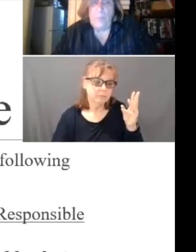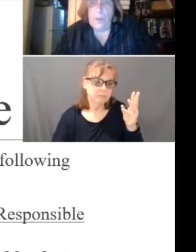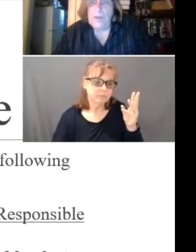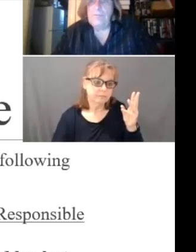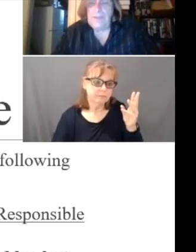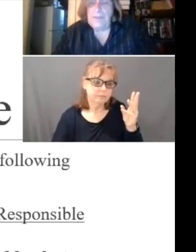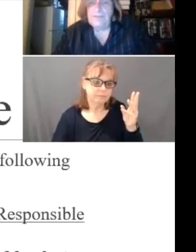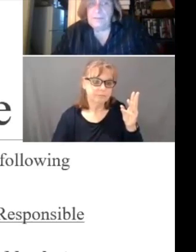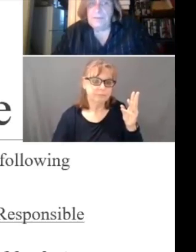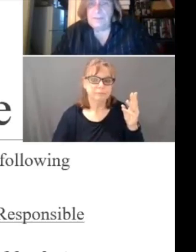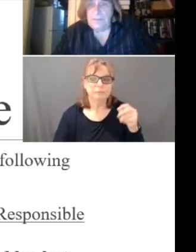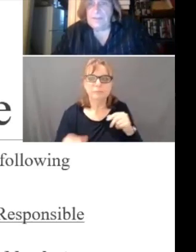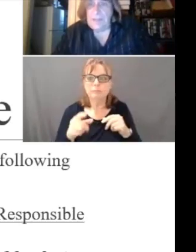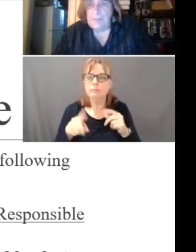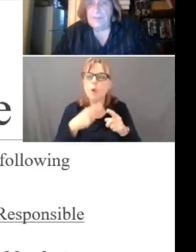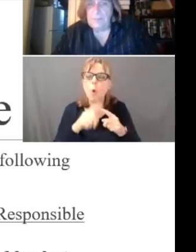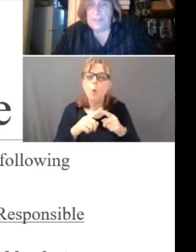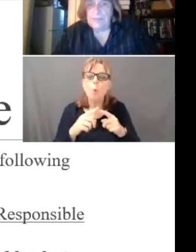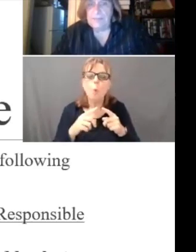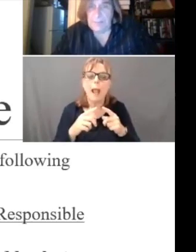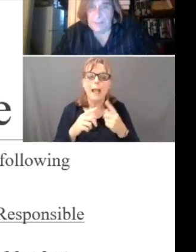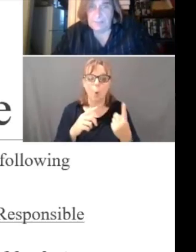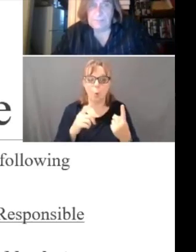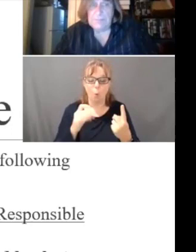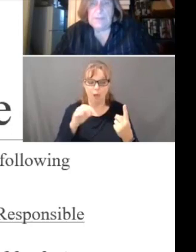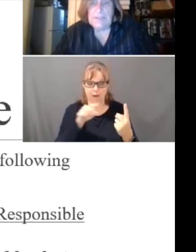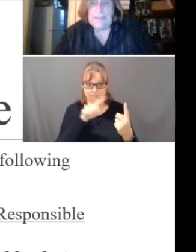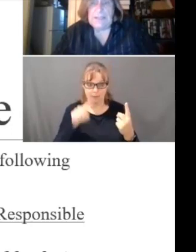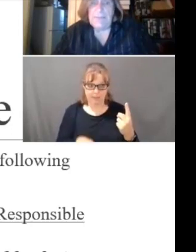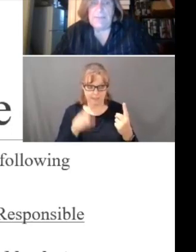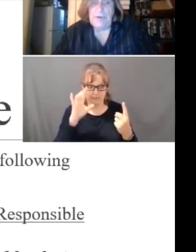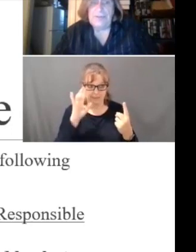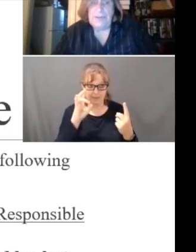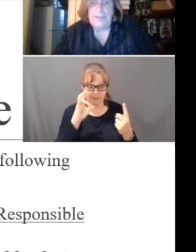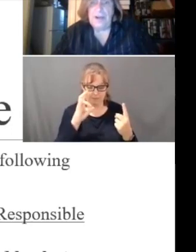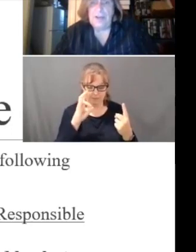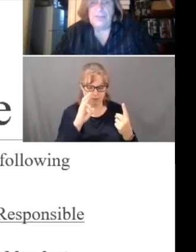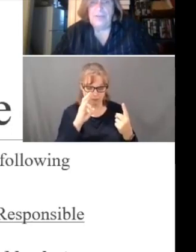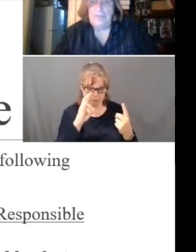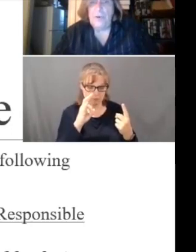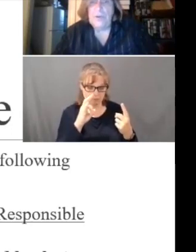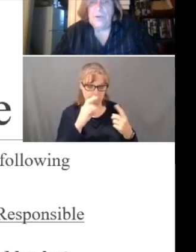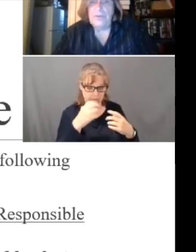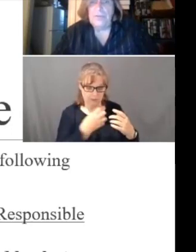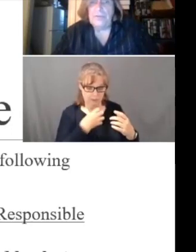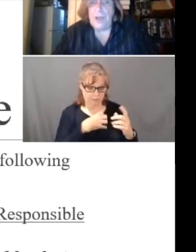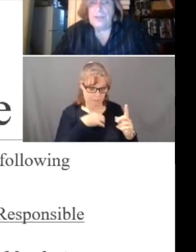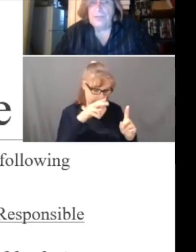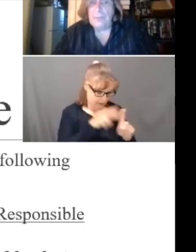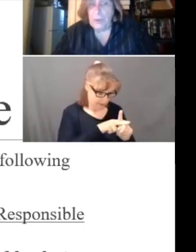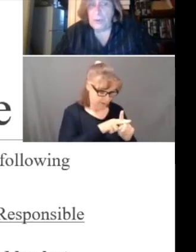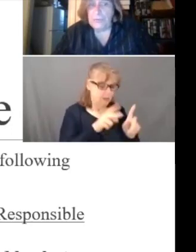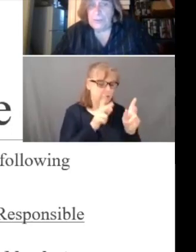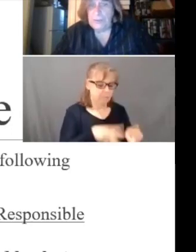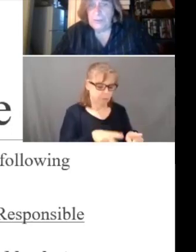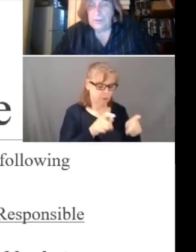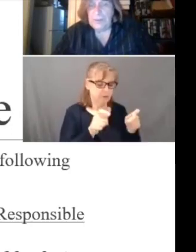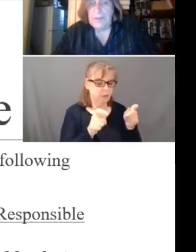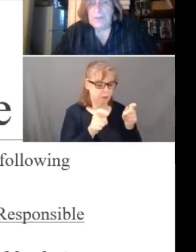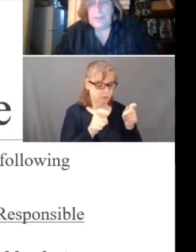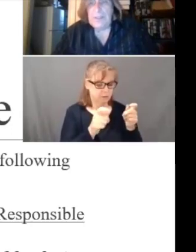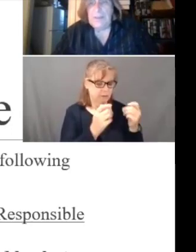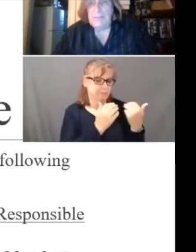When one of these seven types of complaints come in, the person in charge shall forward it to the responsible person.